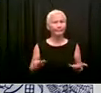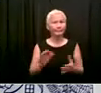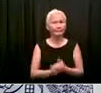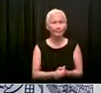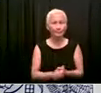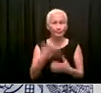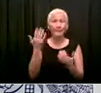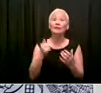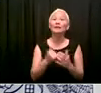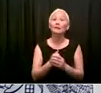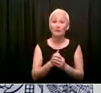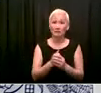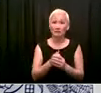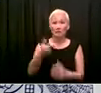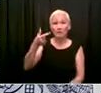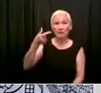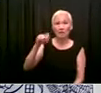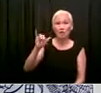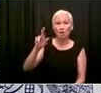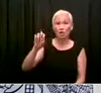well, Gersh. I hope you appreciate the constant basis.